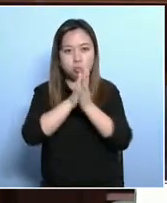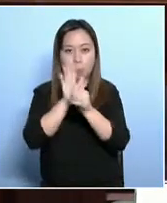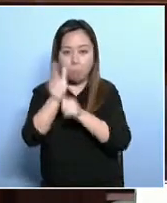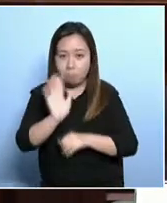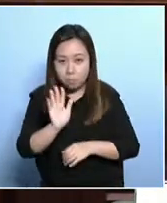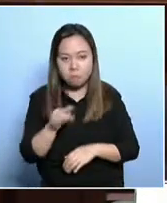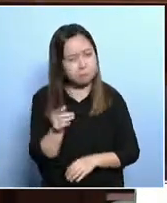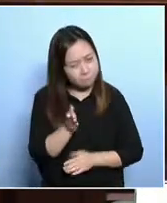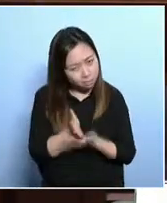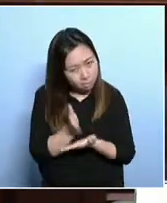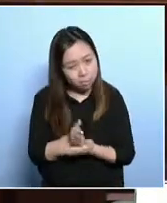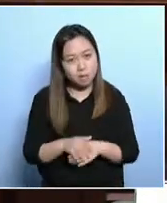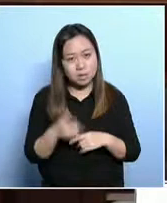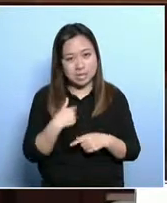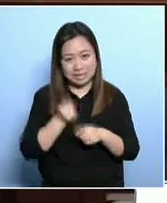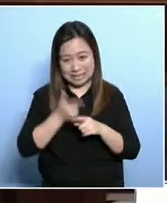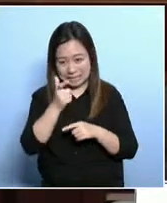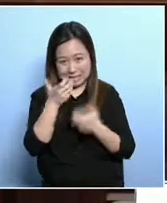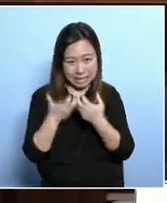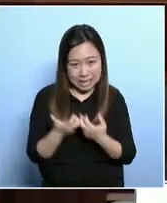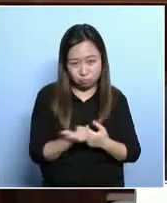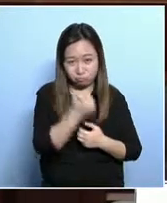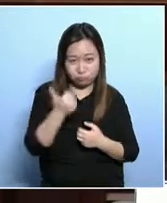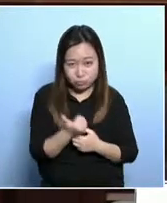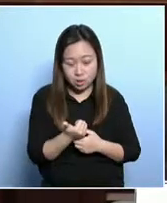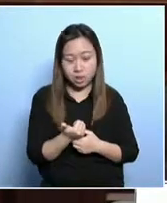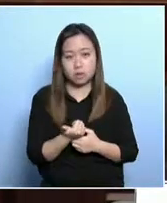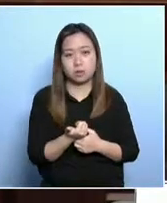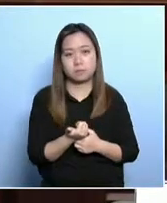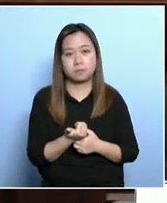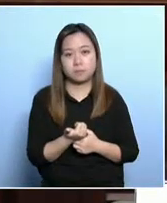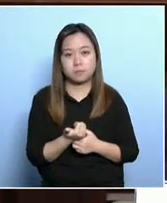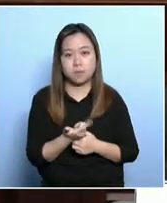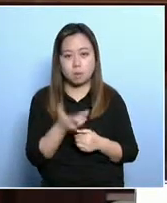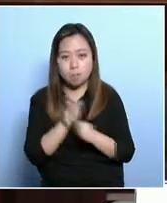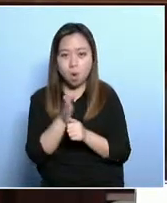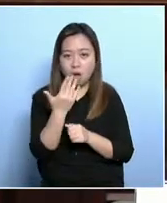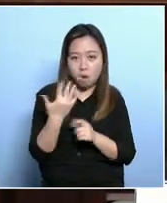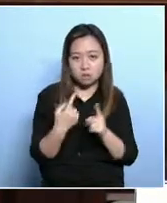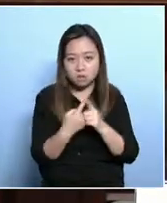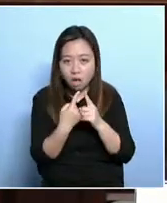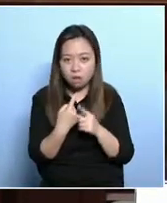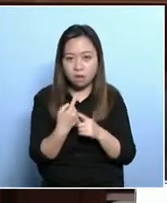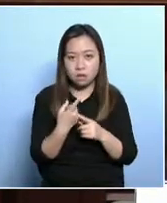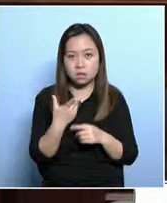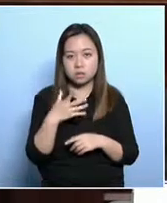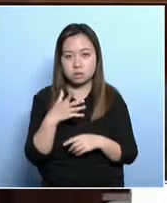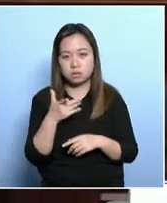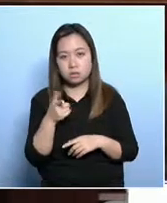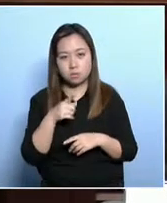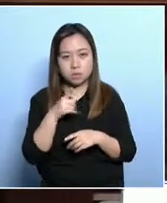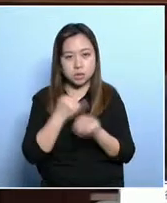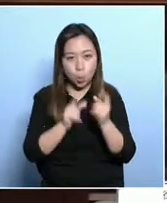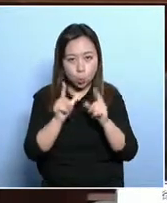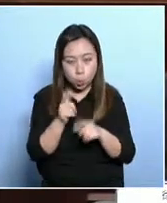We don't just work for those who are under the poverty